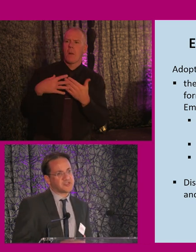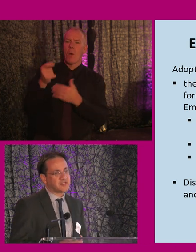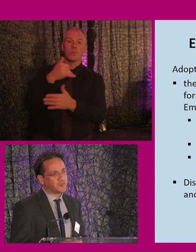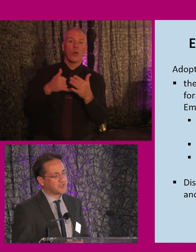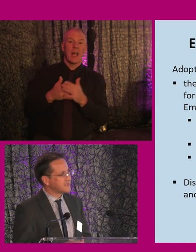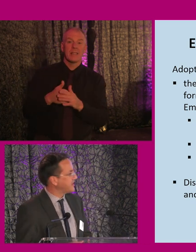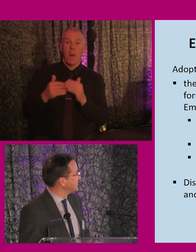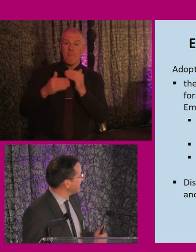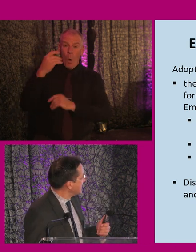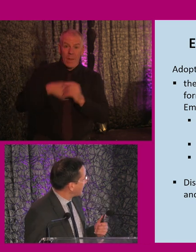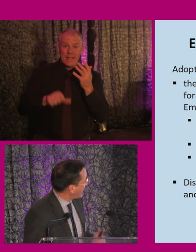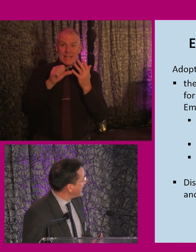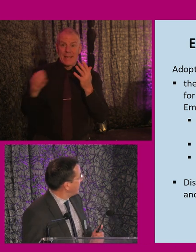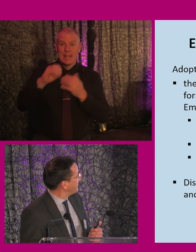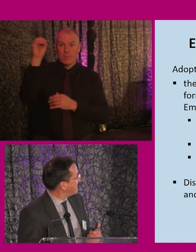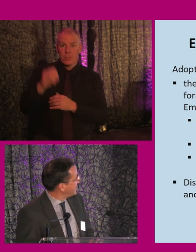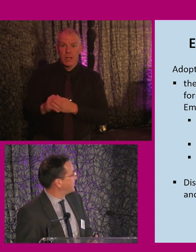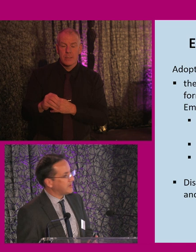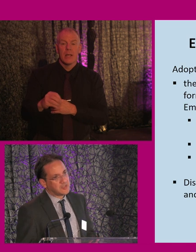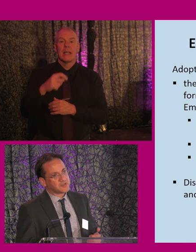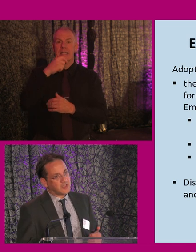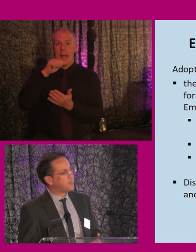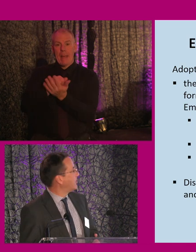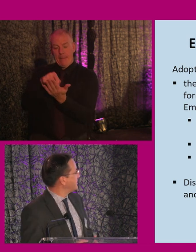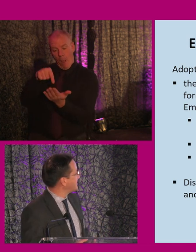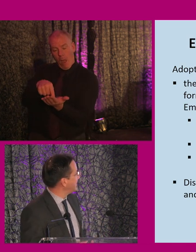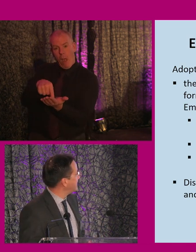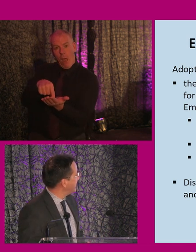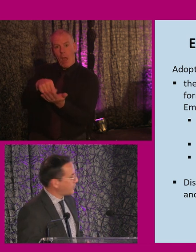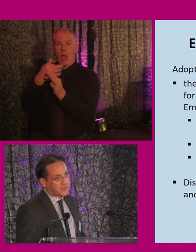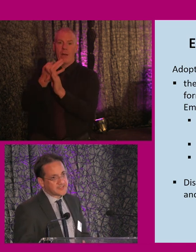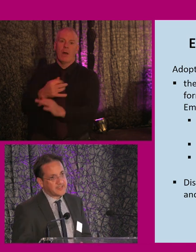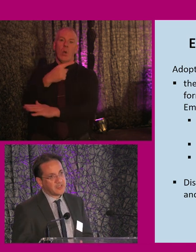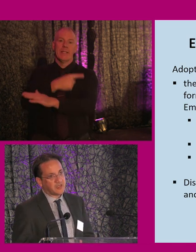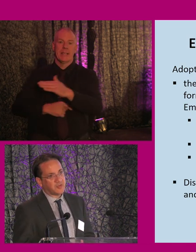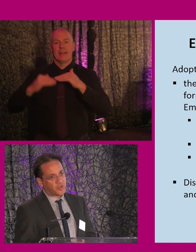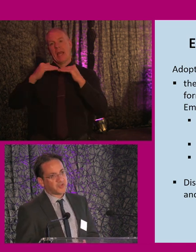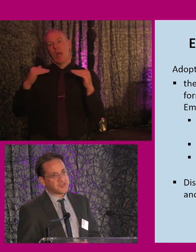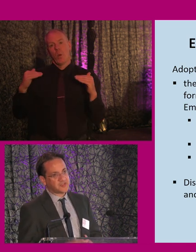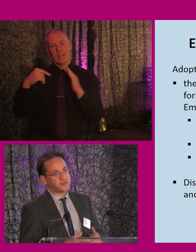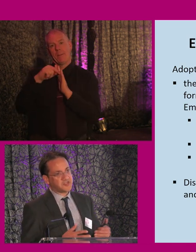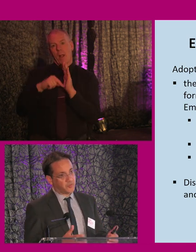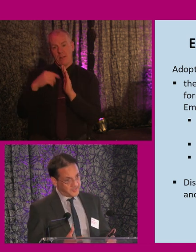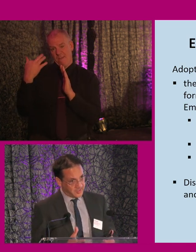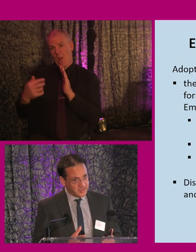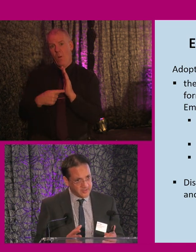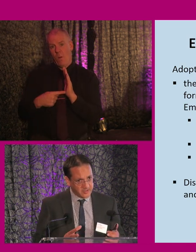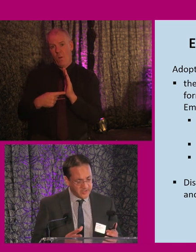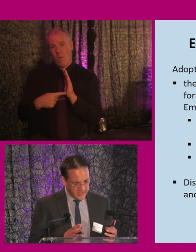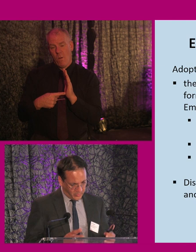60% of organisations, claim on paper to uphold disability equality policies. disability